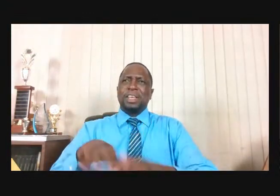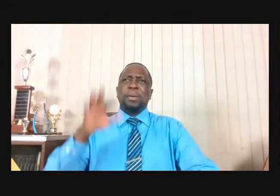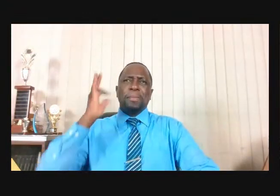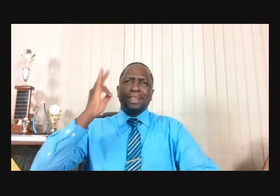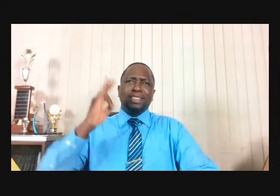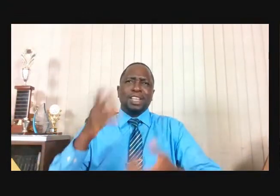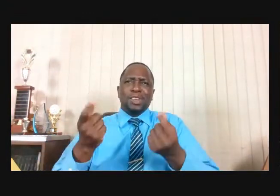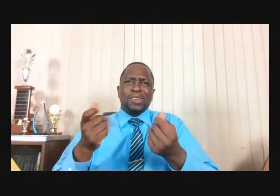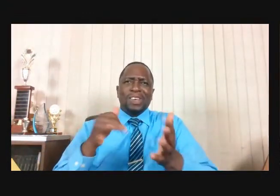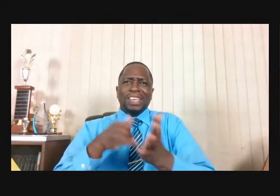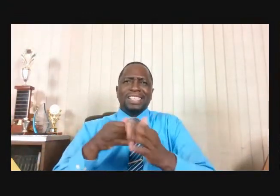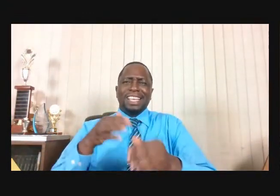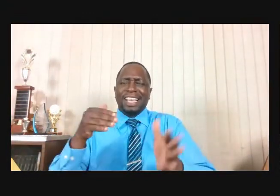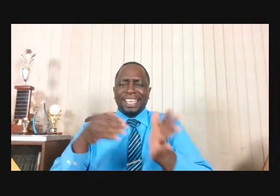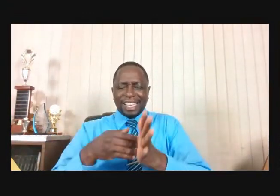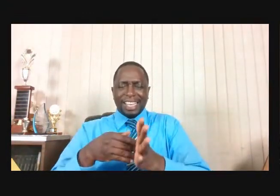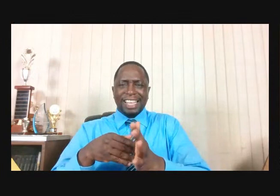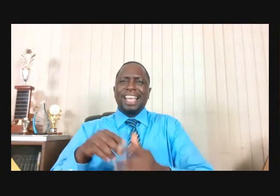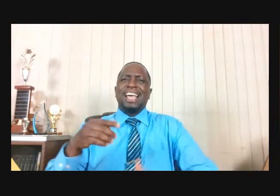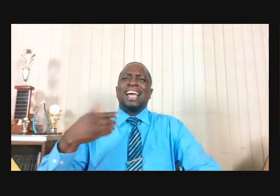I'm so pleased.